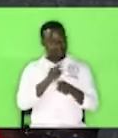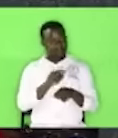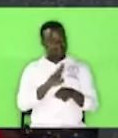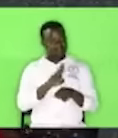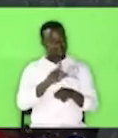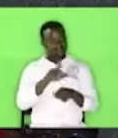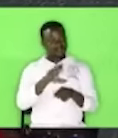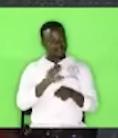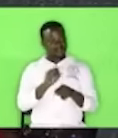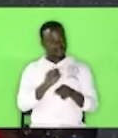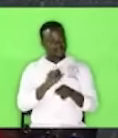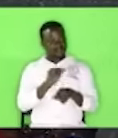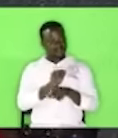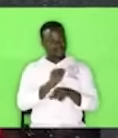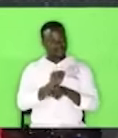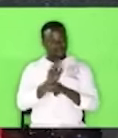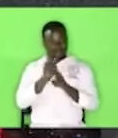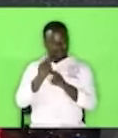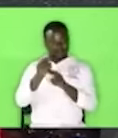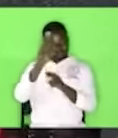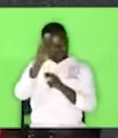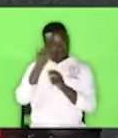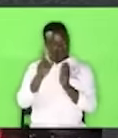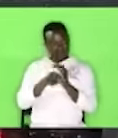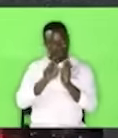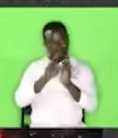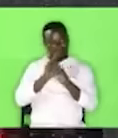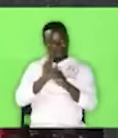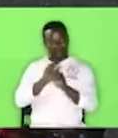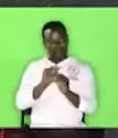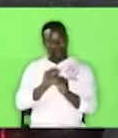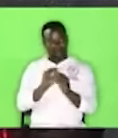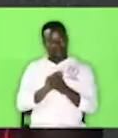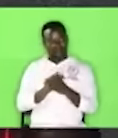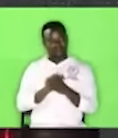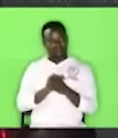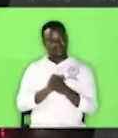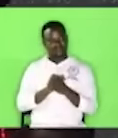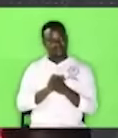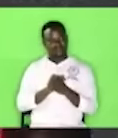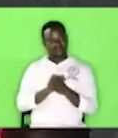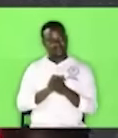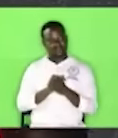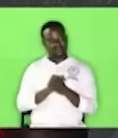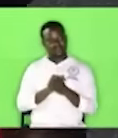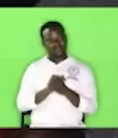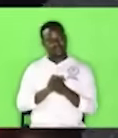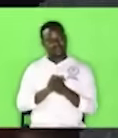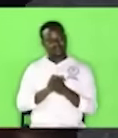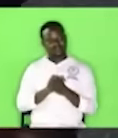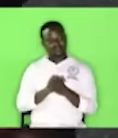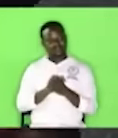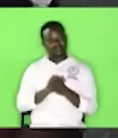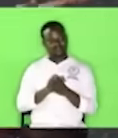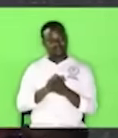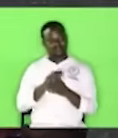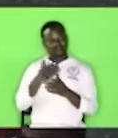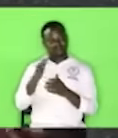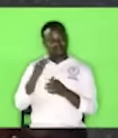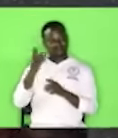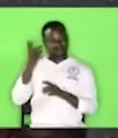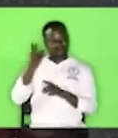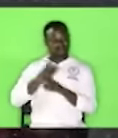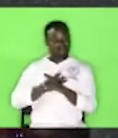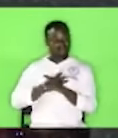I looked at the man's face and I couldn't answer so when was the last time he chatted about some couple of some six months ago